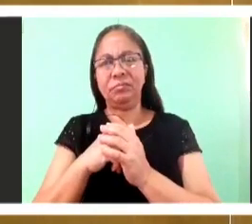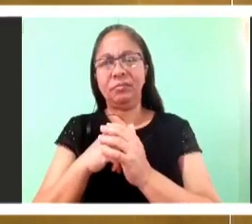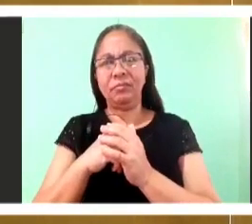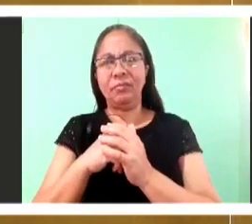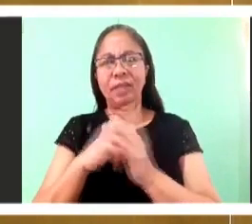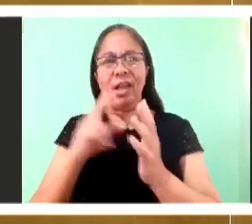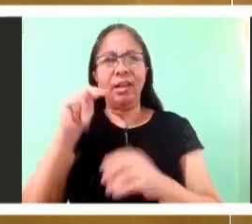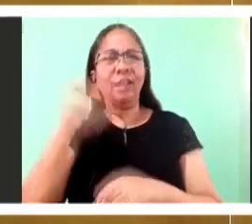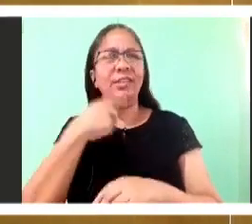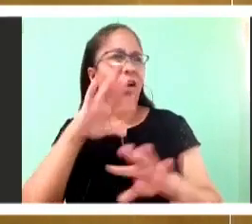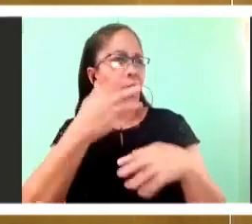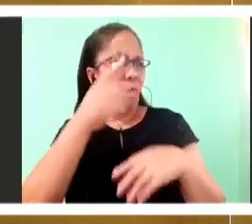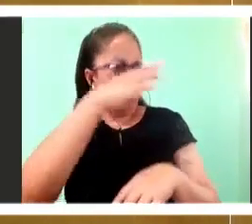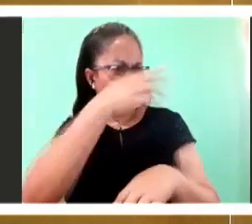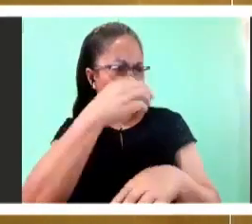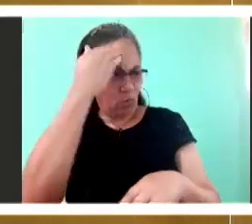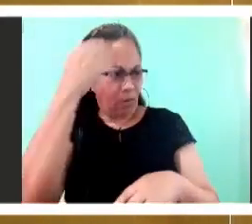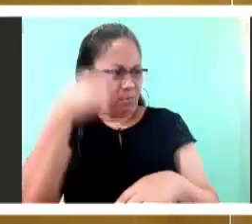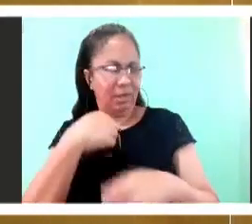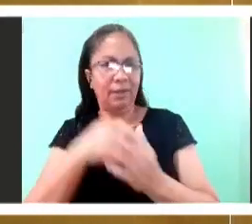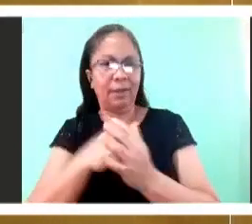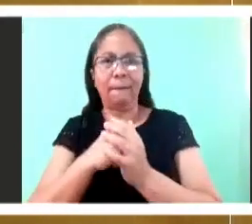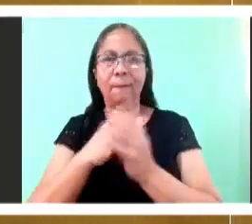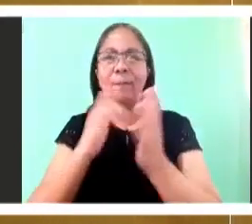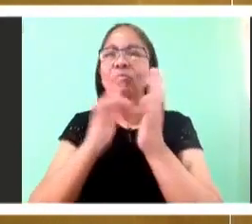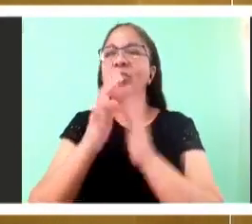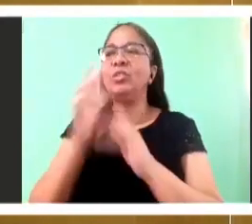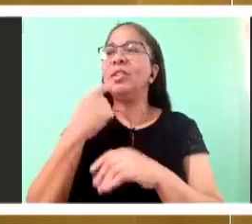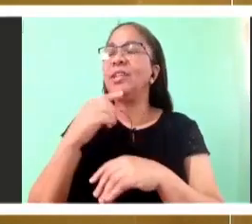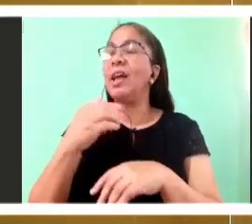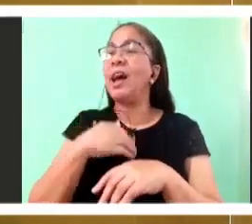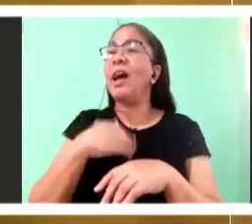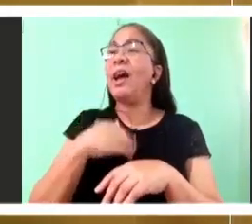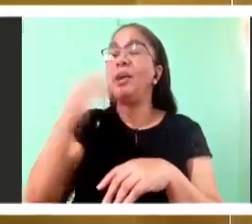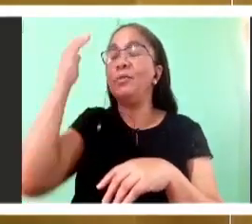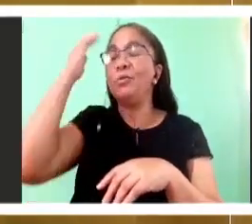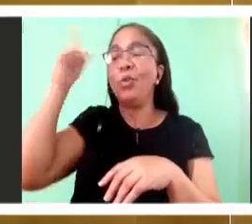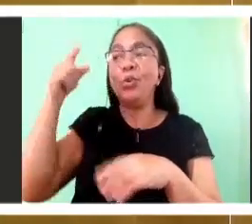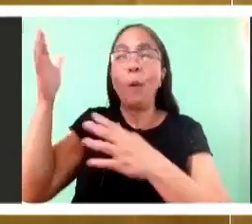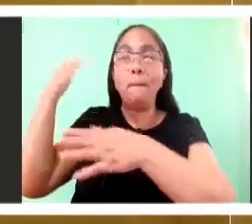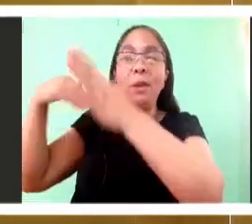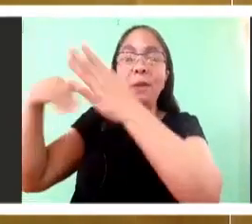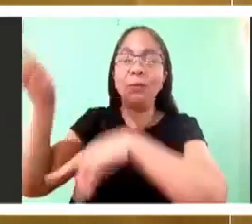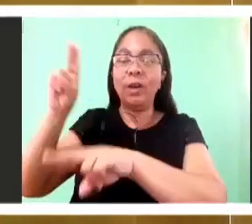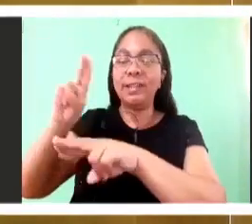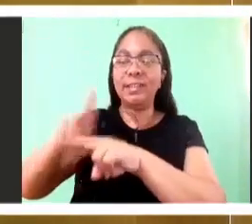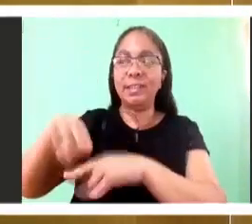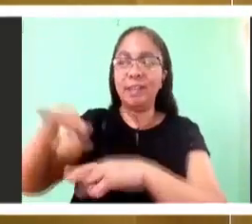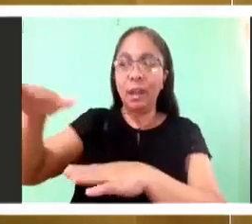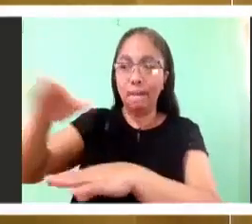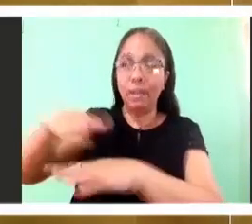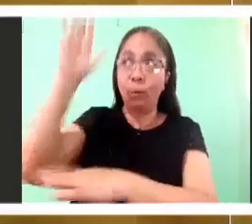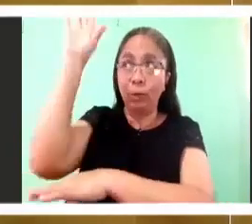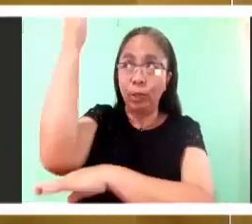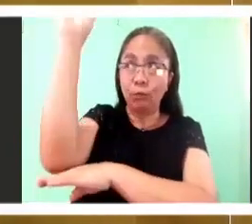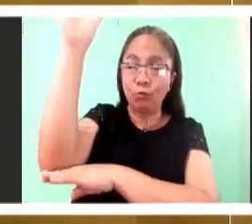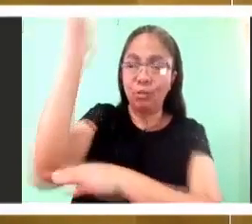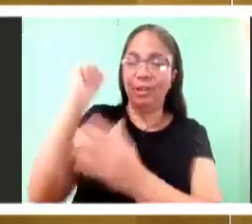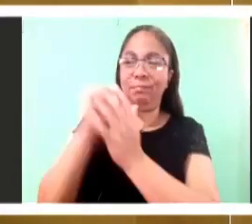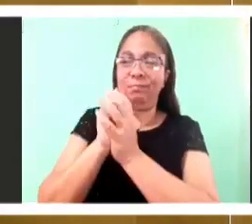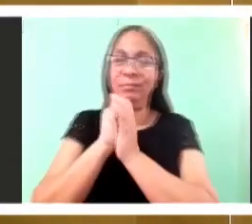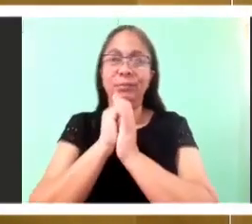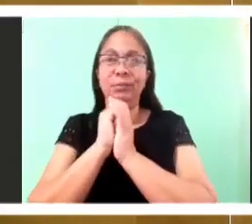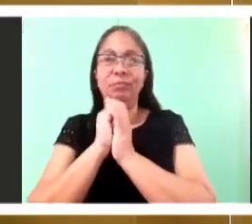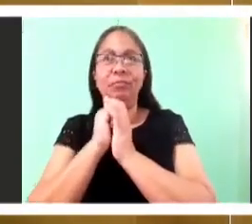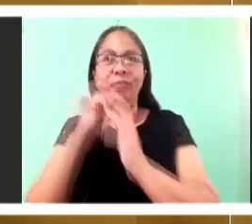Boom. Man got out just soon. And immediately Nathanael understands that he has to be Son of